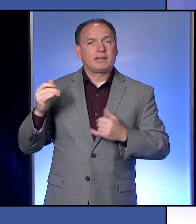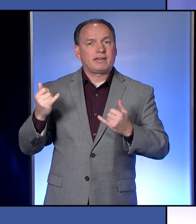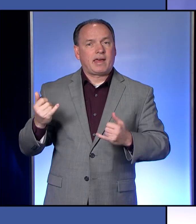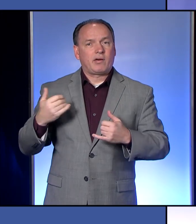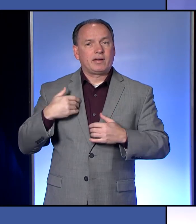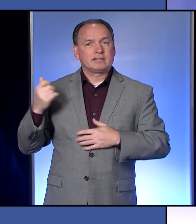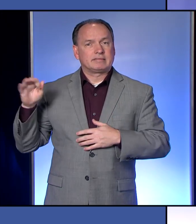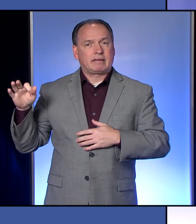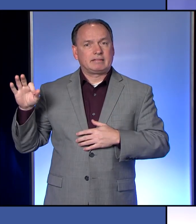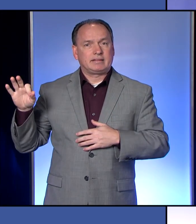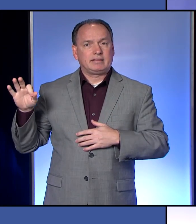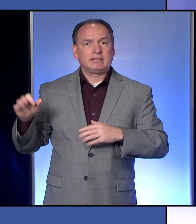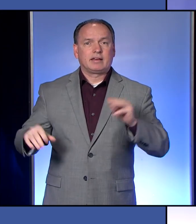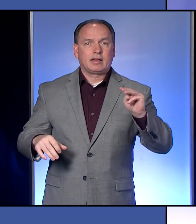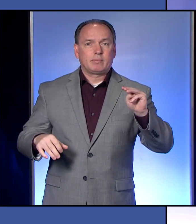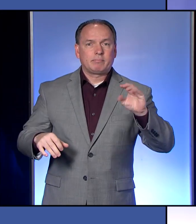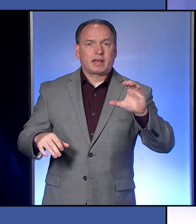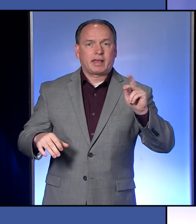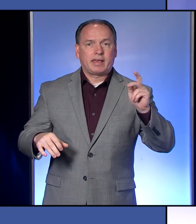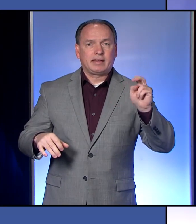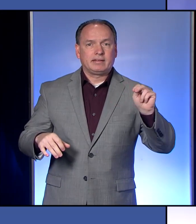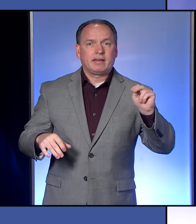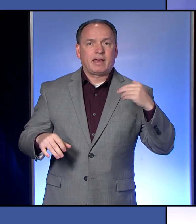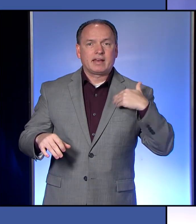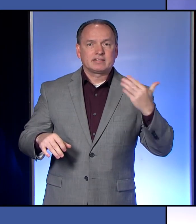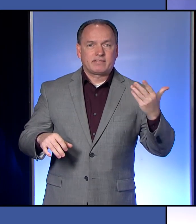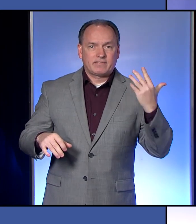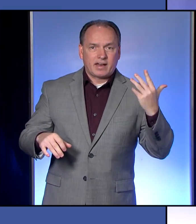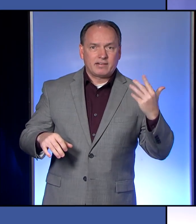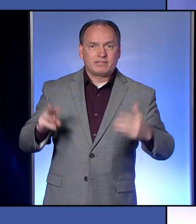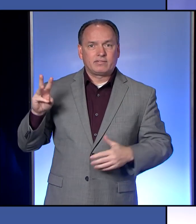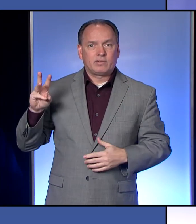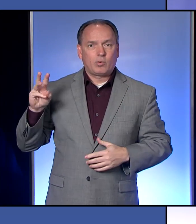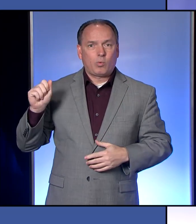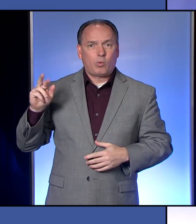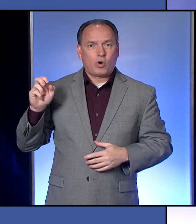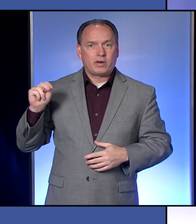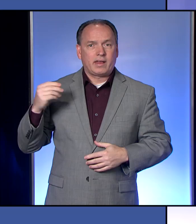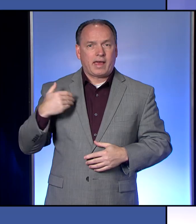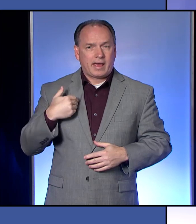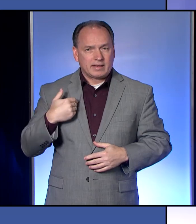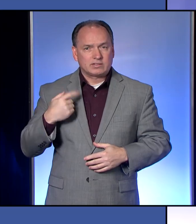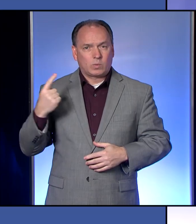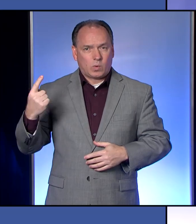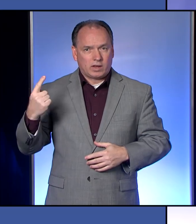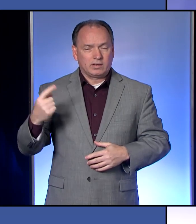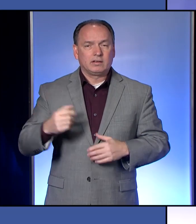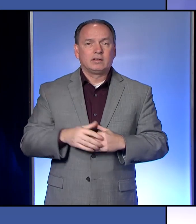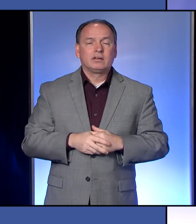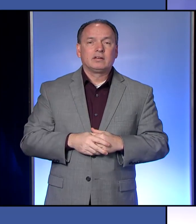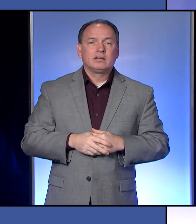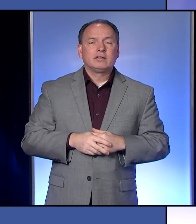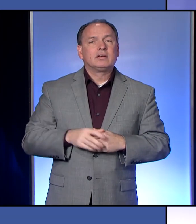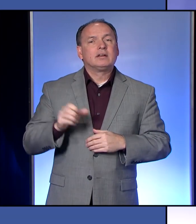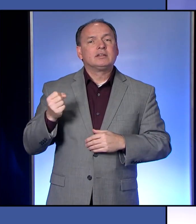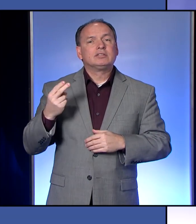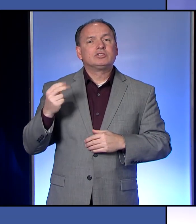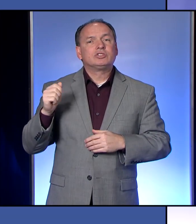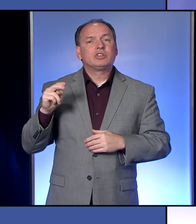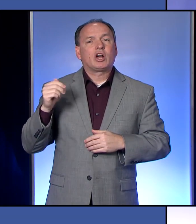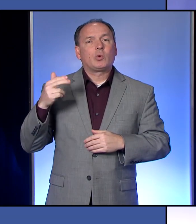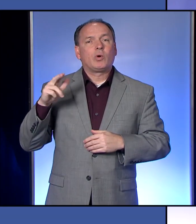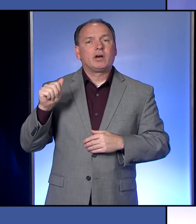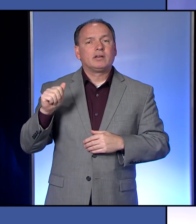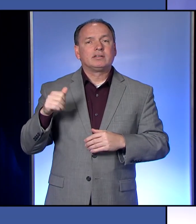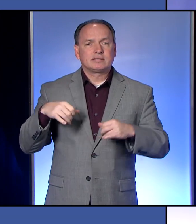cases. McKean County has five. Warren County has one. Chautauqua County still has